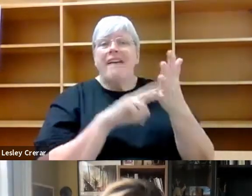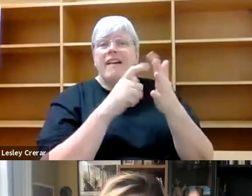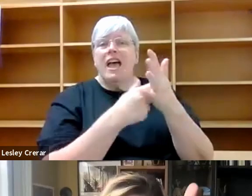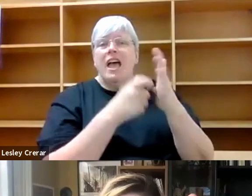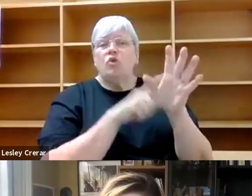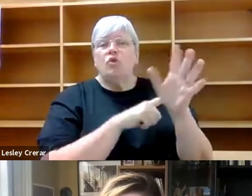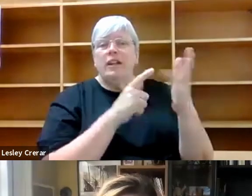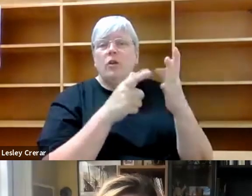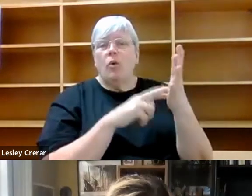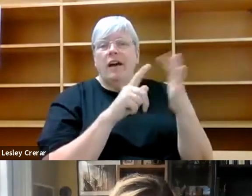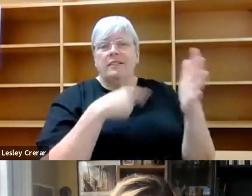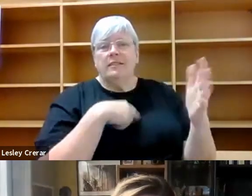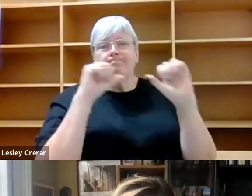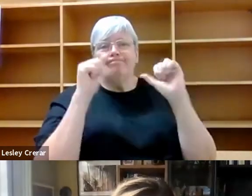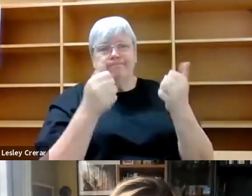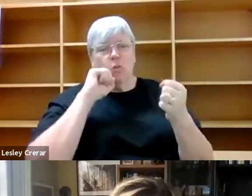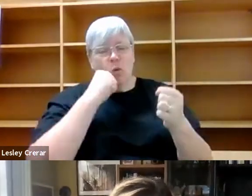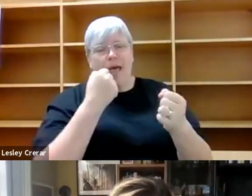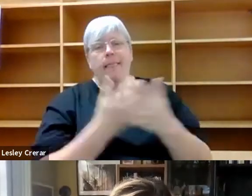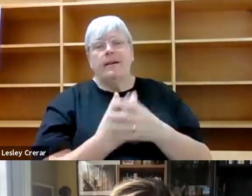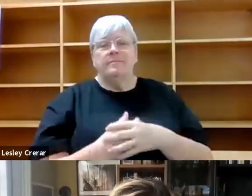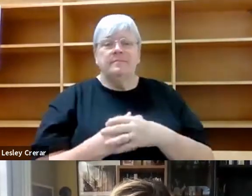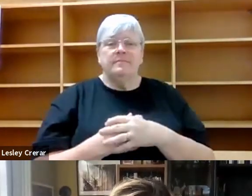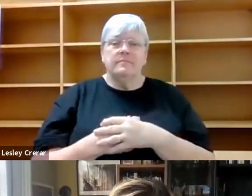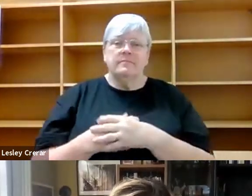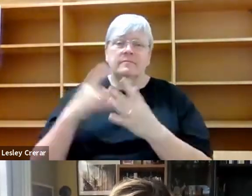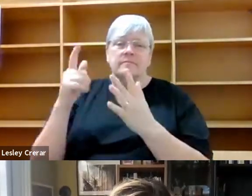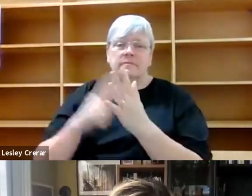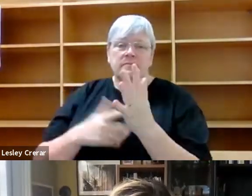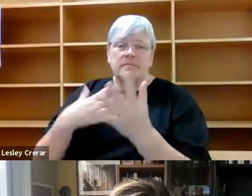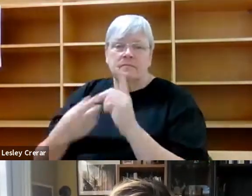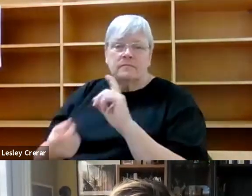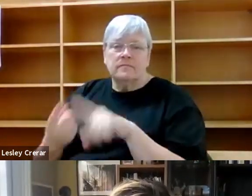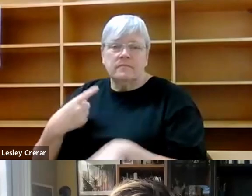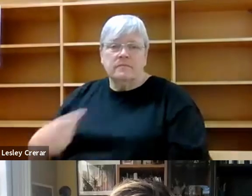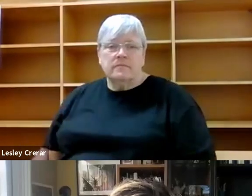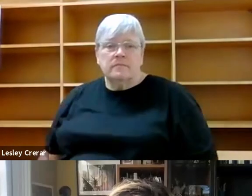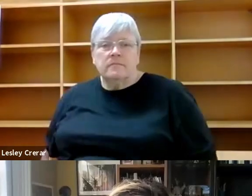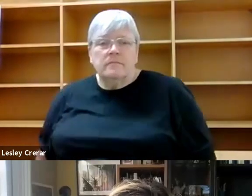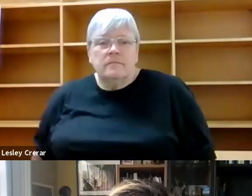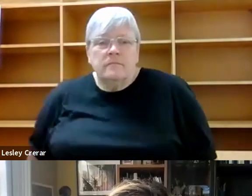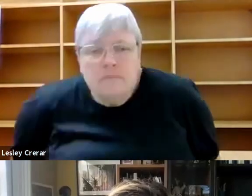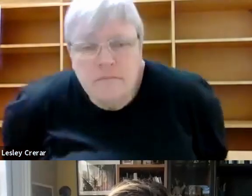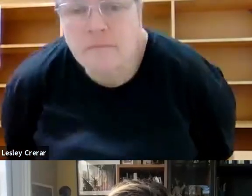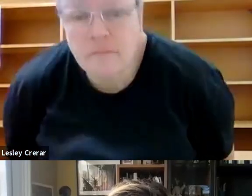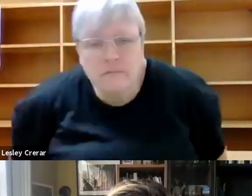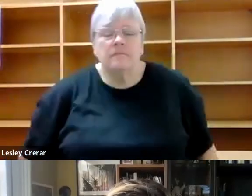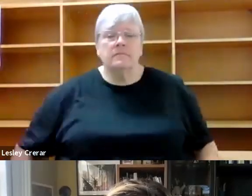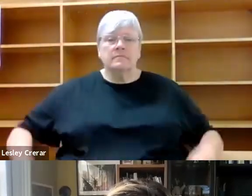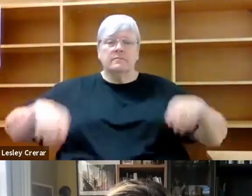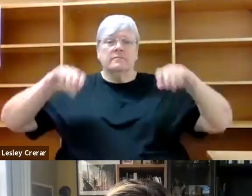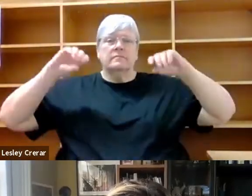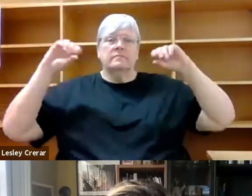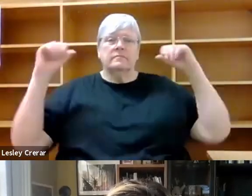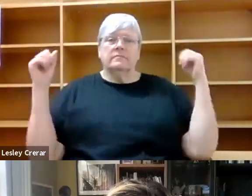just change it on the blue button, thank you. Um, Jessica, do you want to touch on maybe, um, people being restricted in